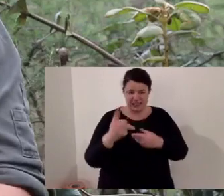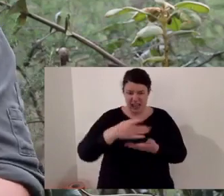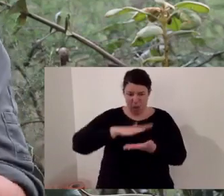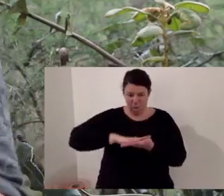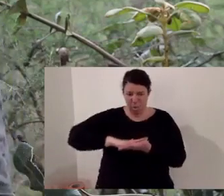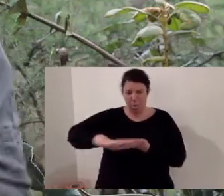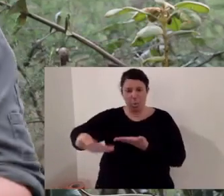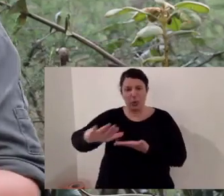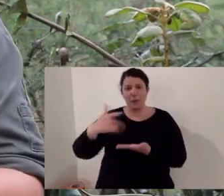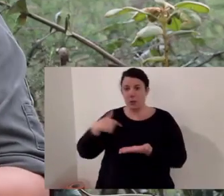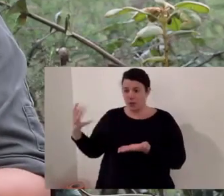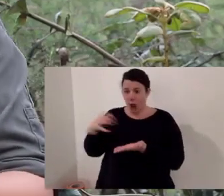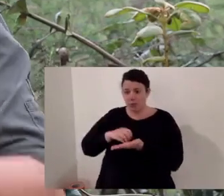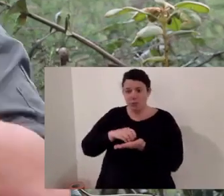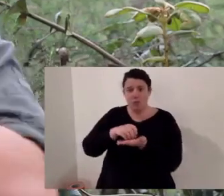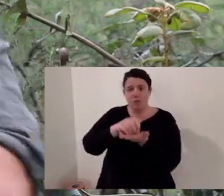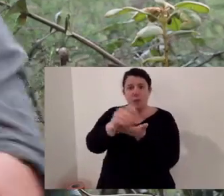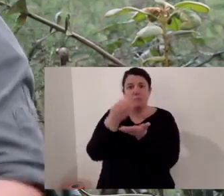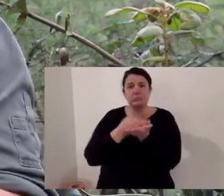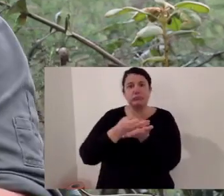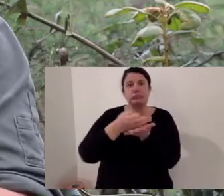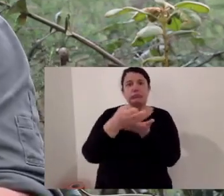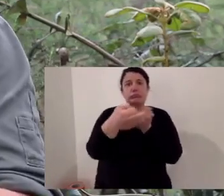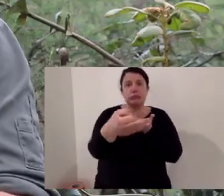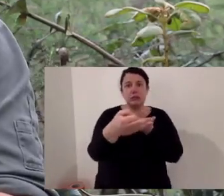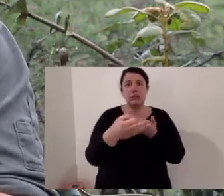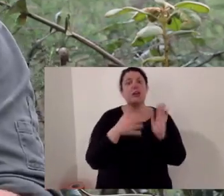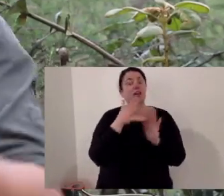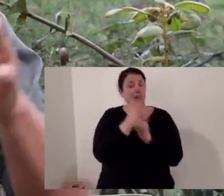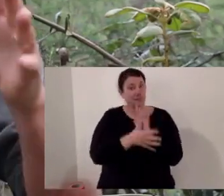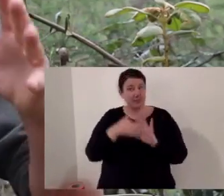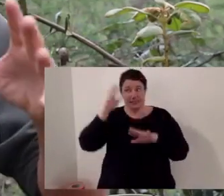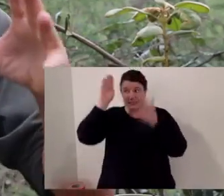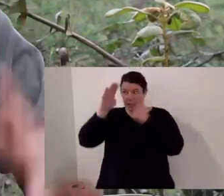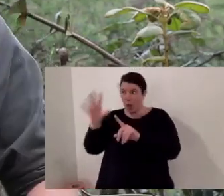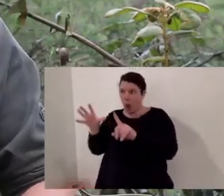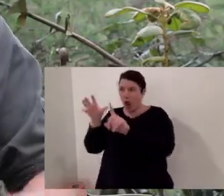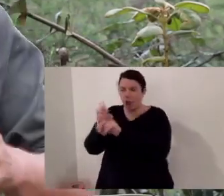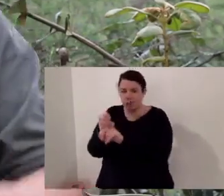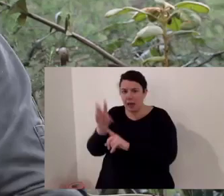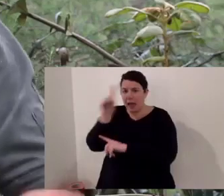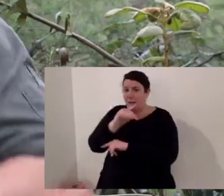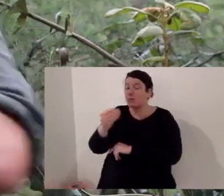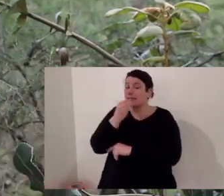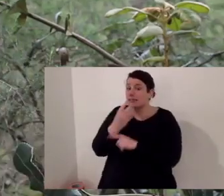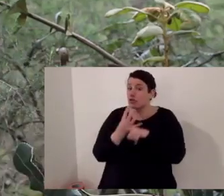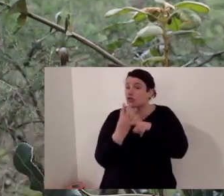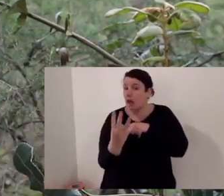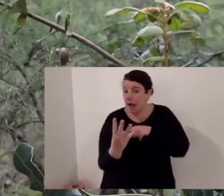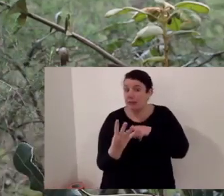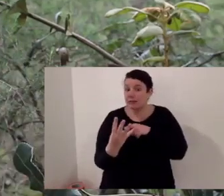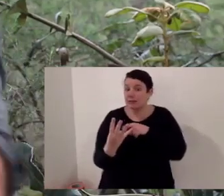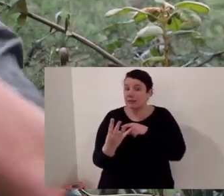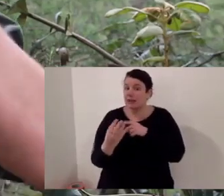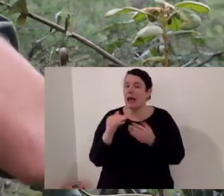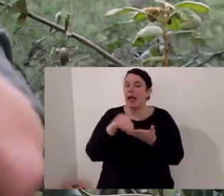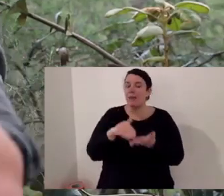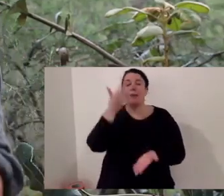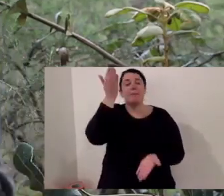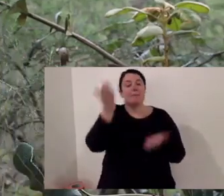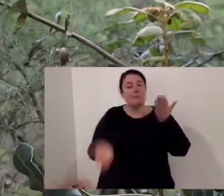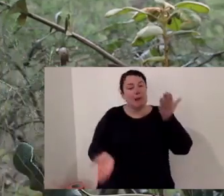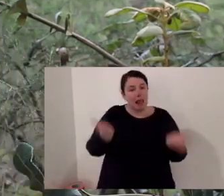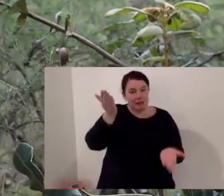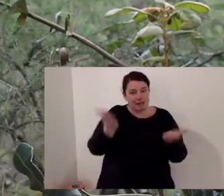grassland it's now down like a golf course they've stripped all the vegetation away. So by having dingoes hunting herbivores you